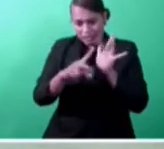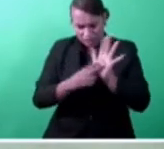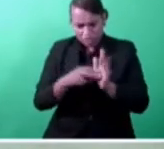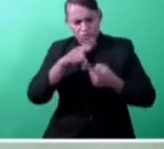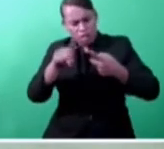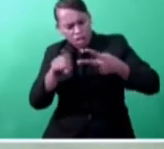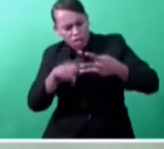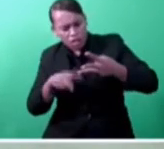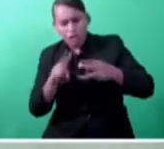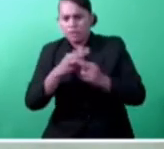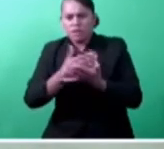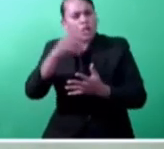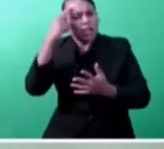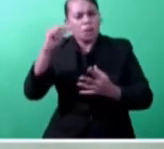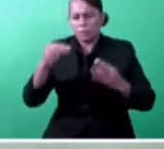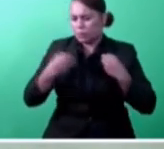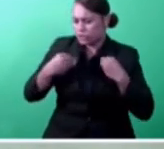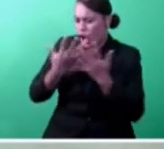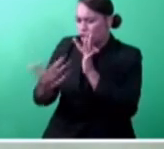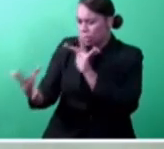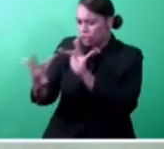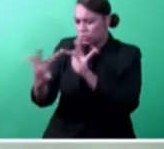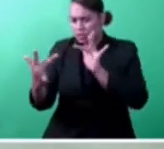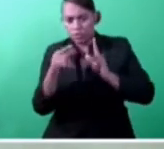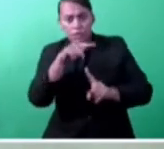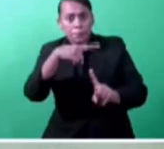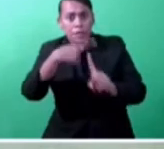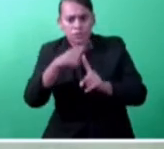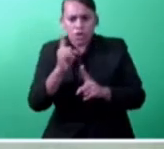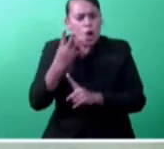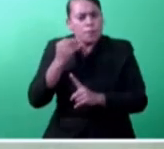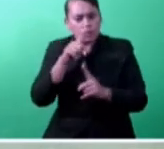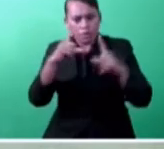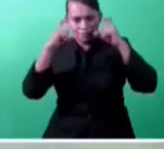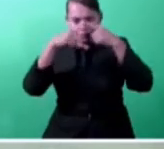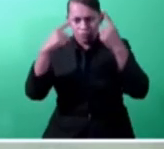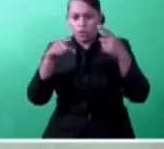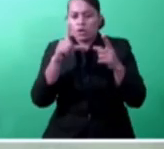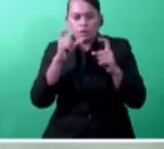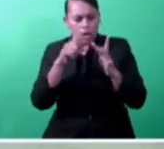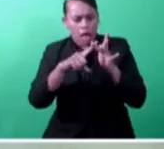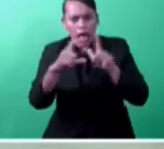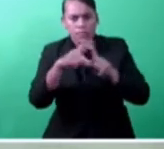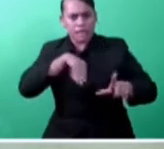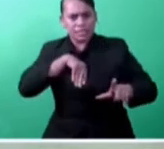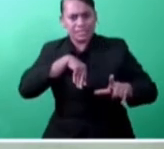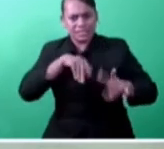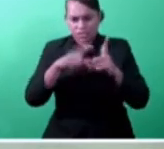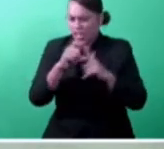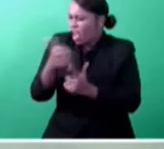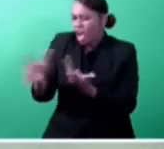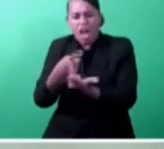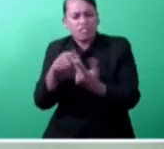and Contact, including a copy of their photo ID or any other form of